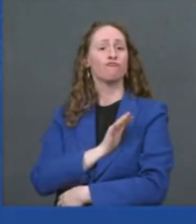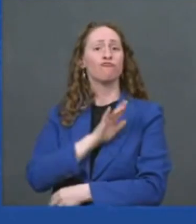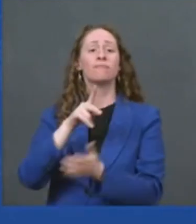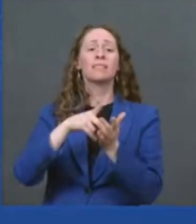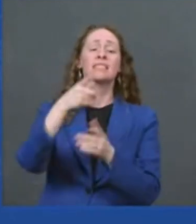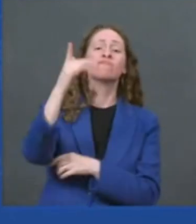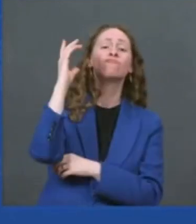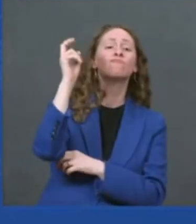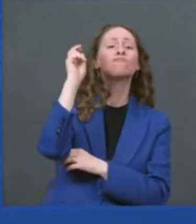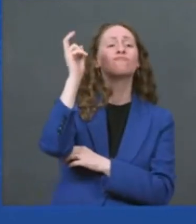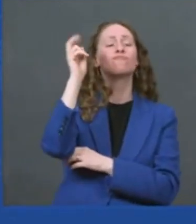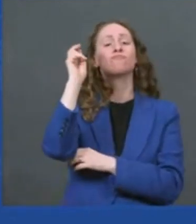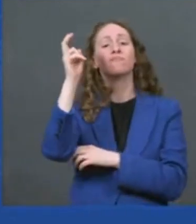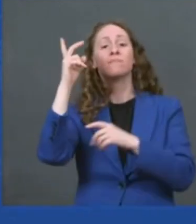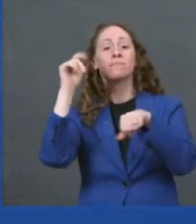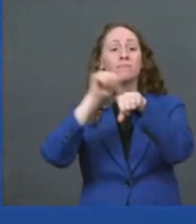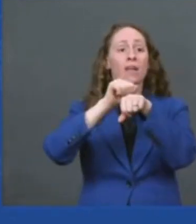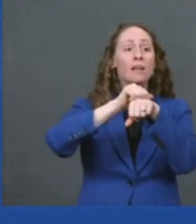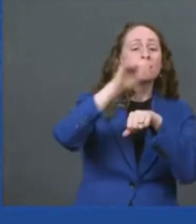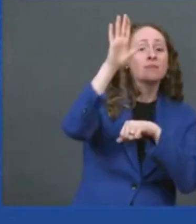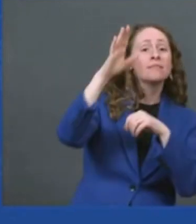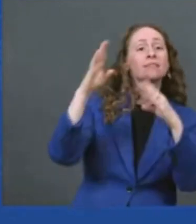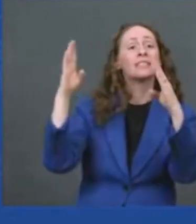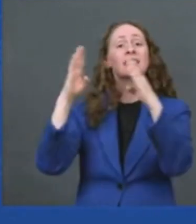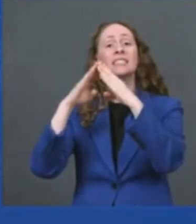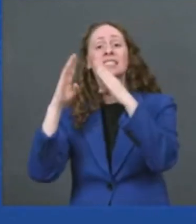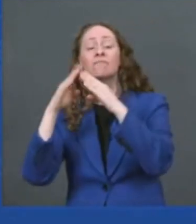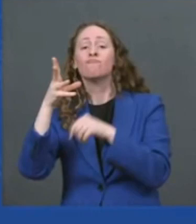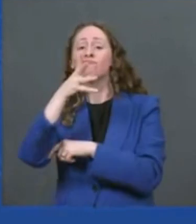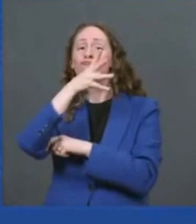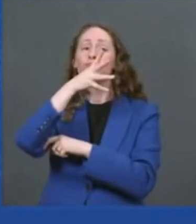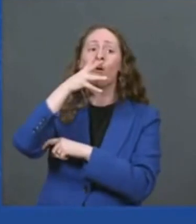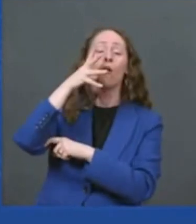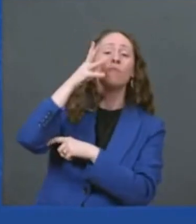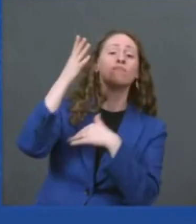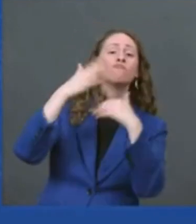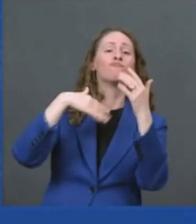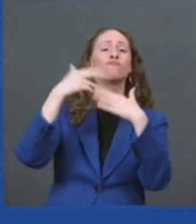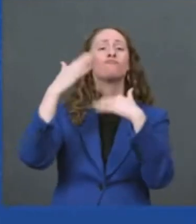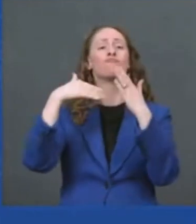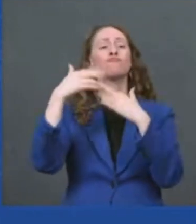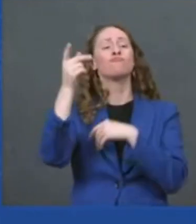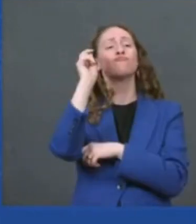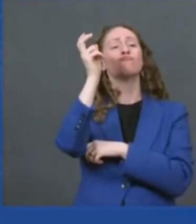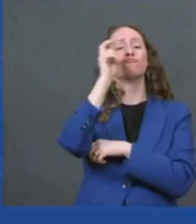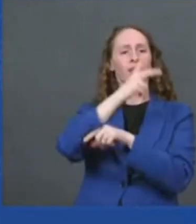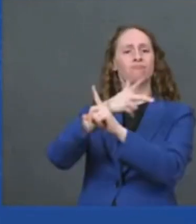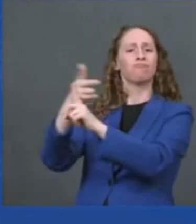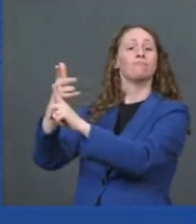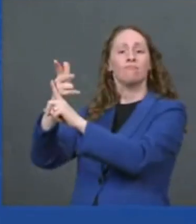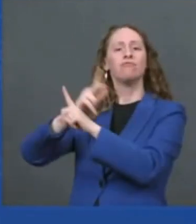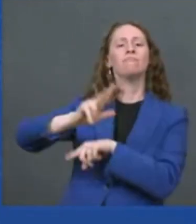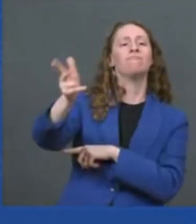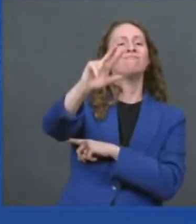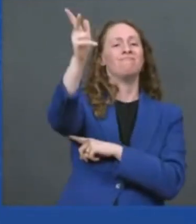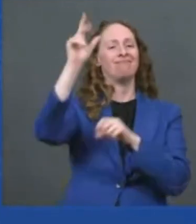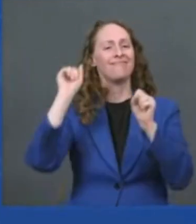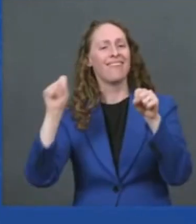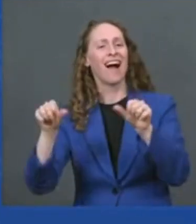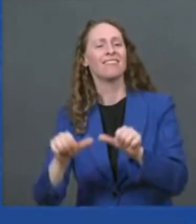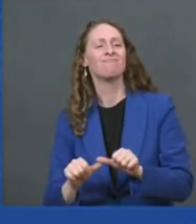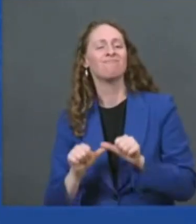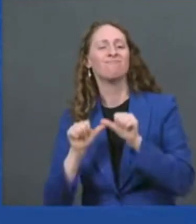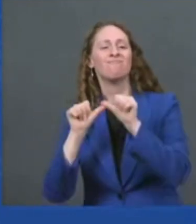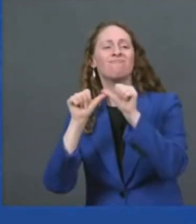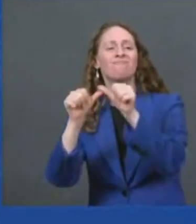from new york to la tritium has global expertise manufacturing and installing fast charges across 41